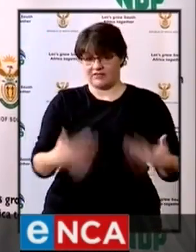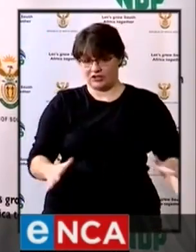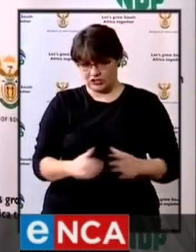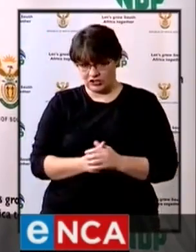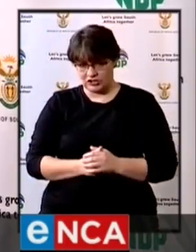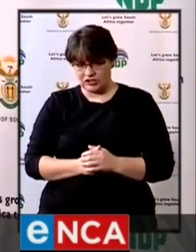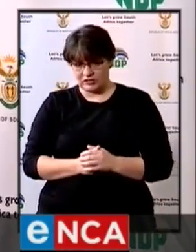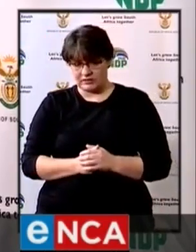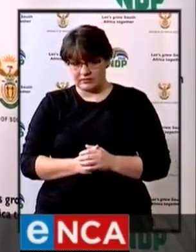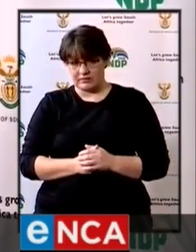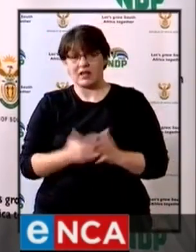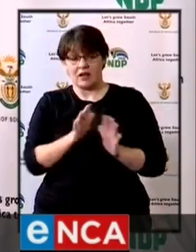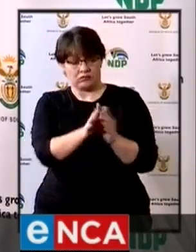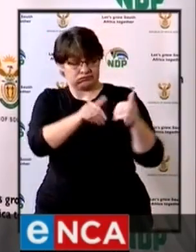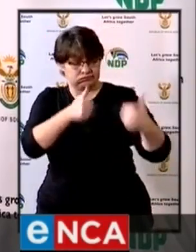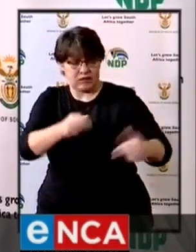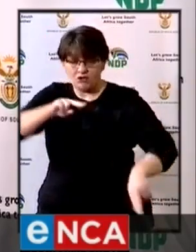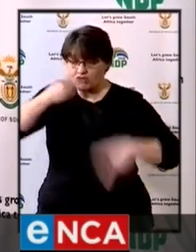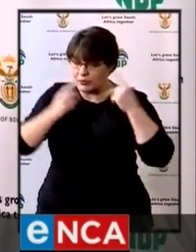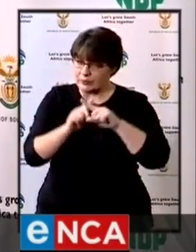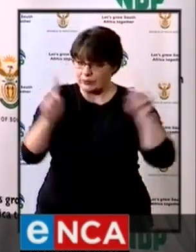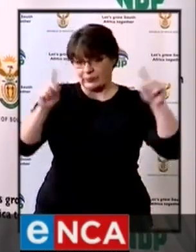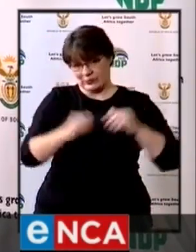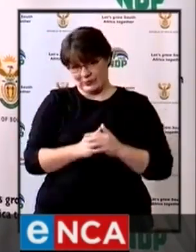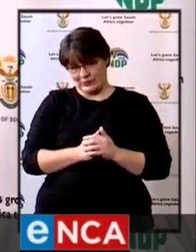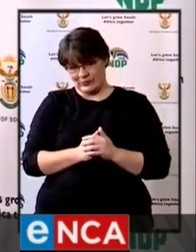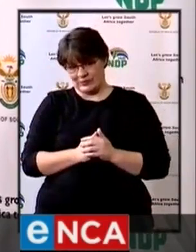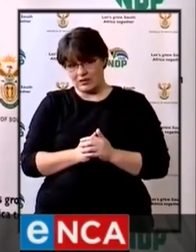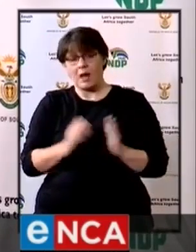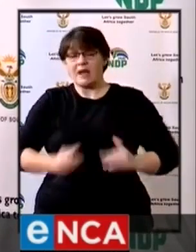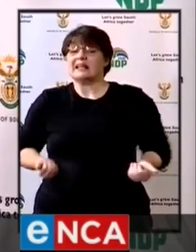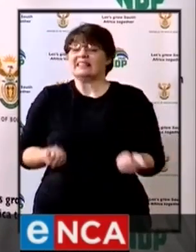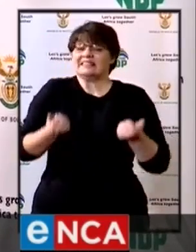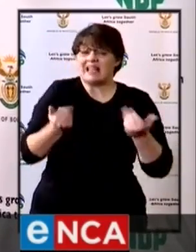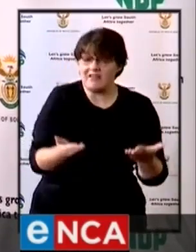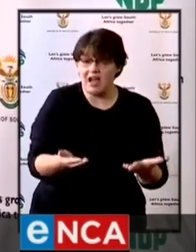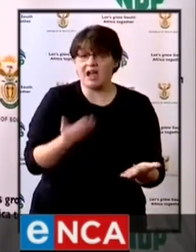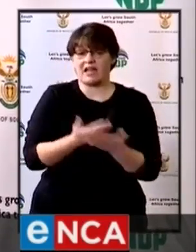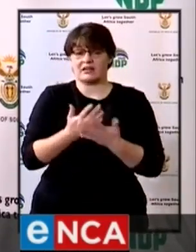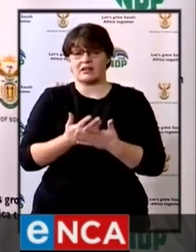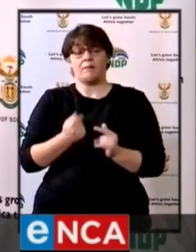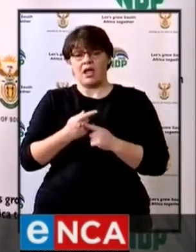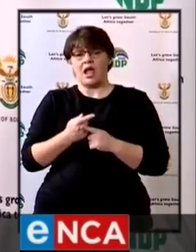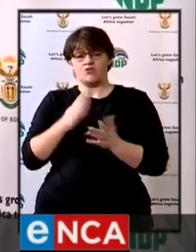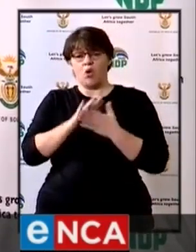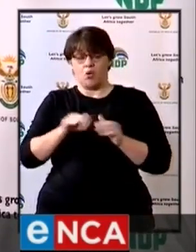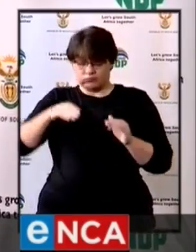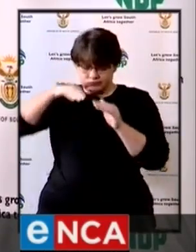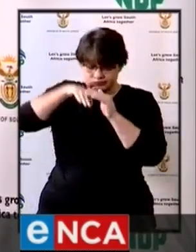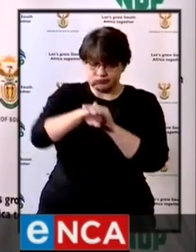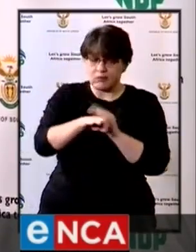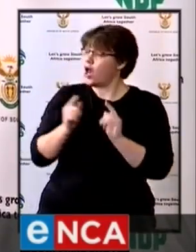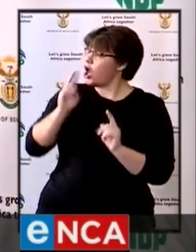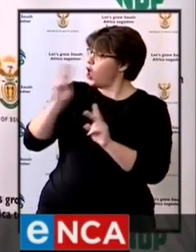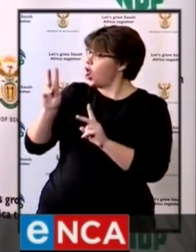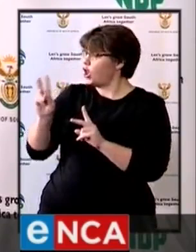for now, sit-down meals in restaurants. Of course, all the delivery services like drive-through and pickup